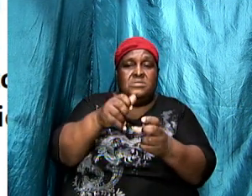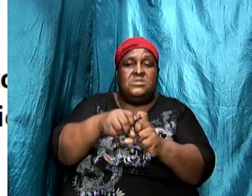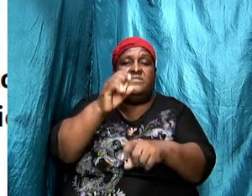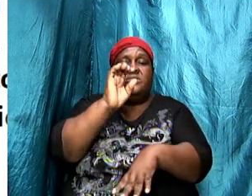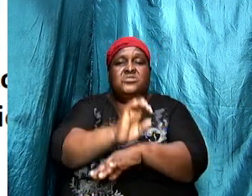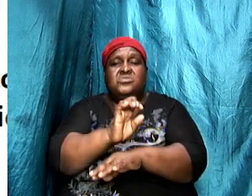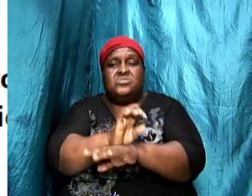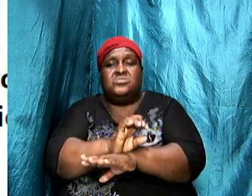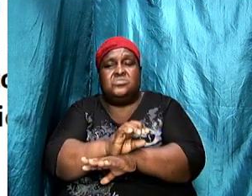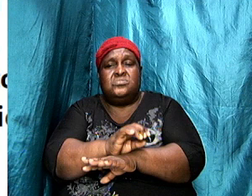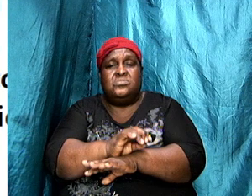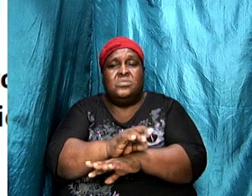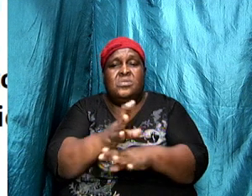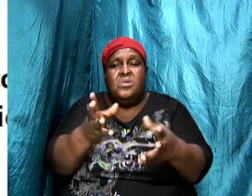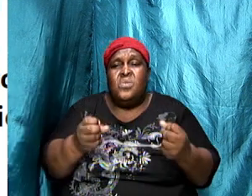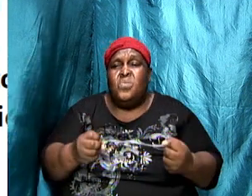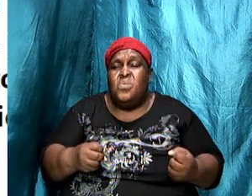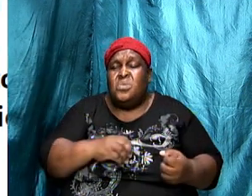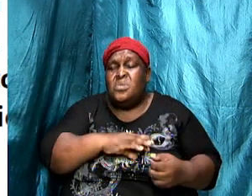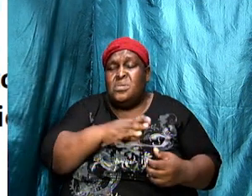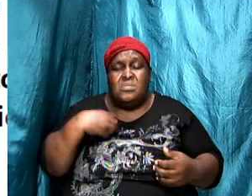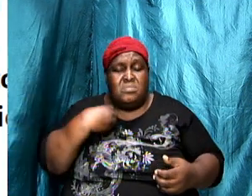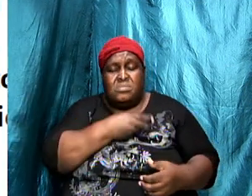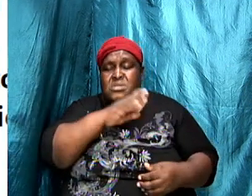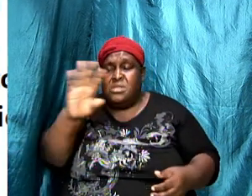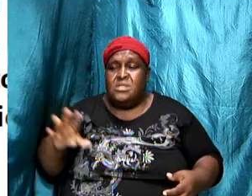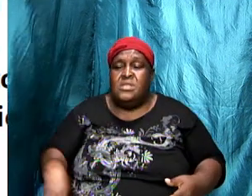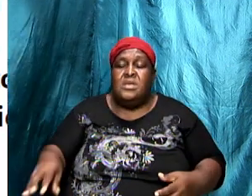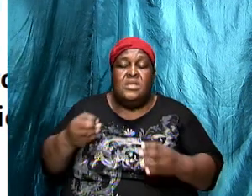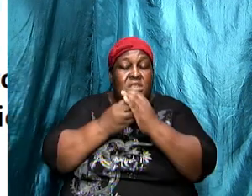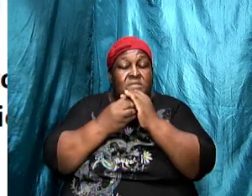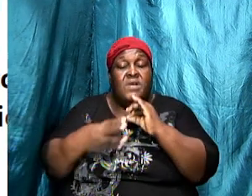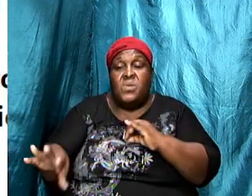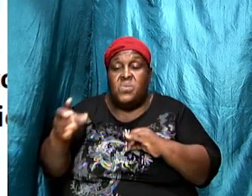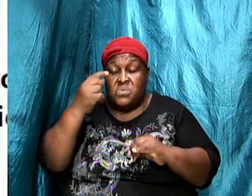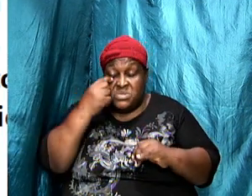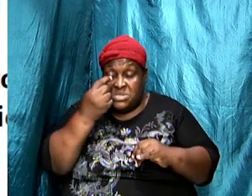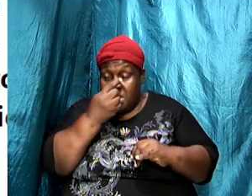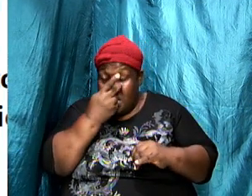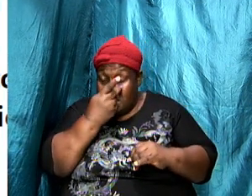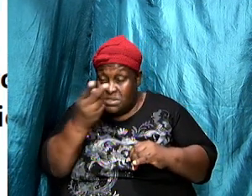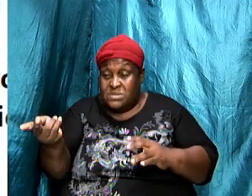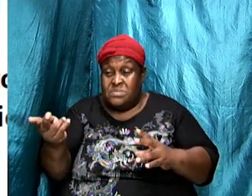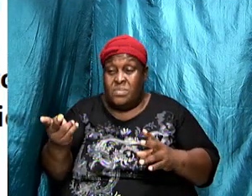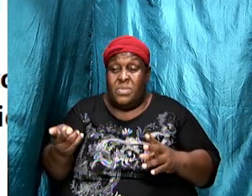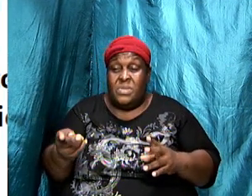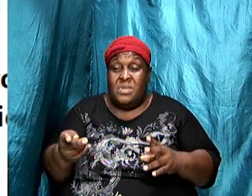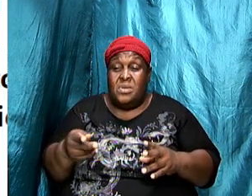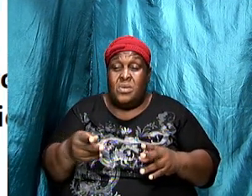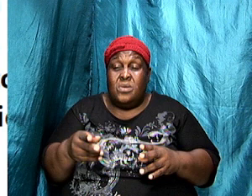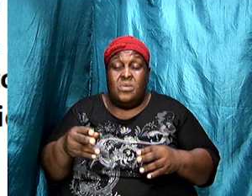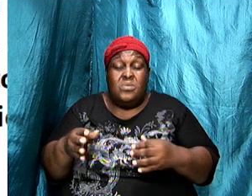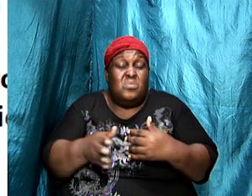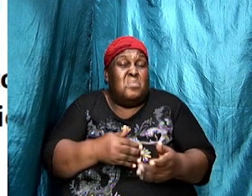I want us to never lose sight of that it doesn't matter that the temple